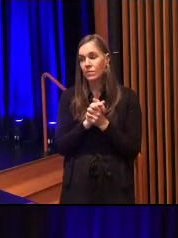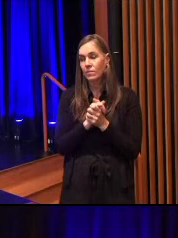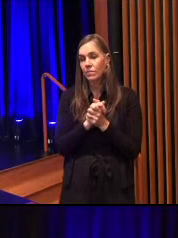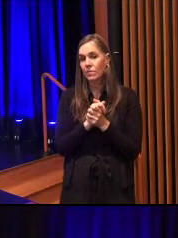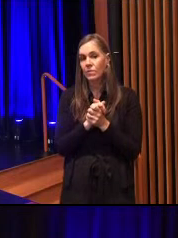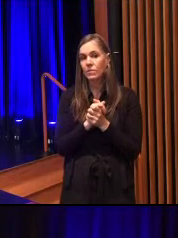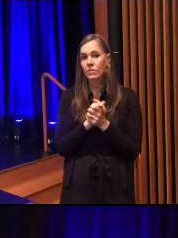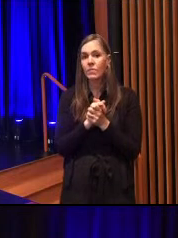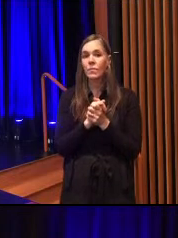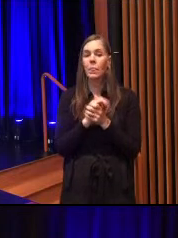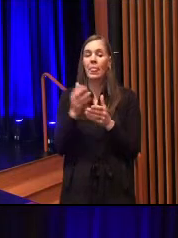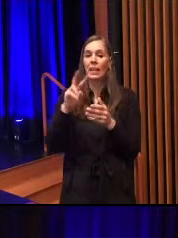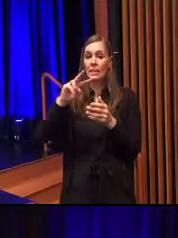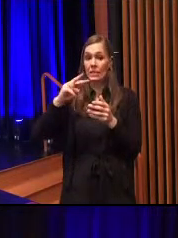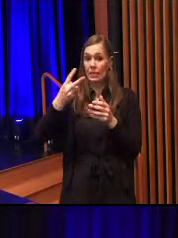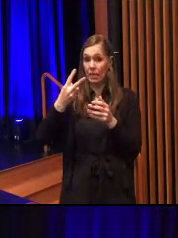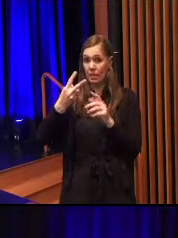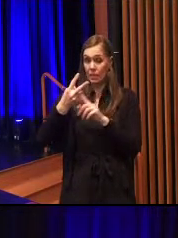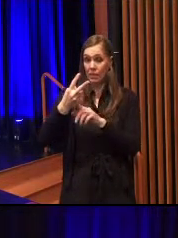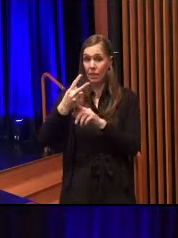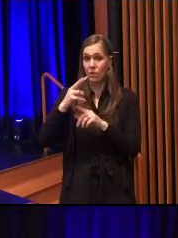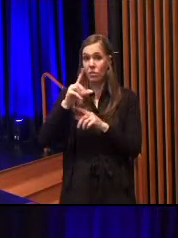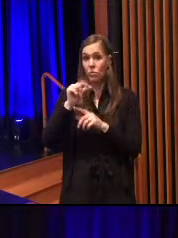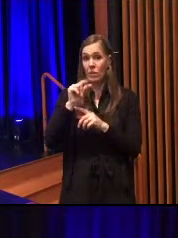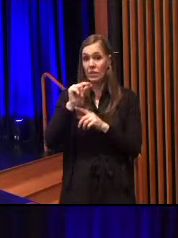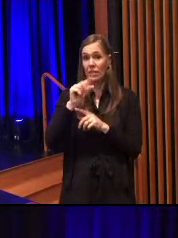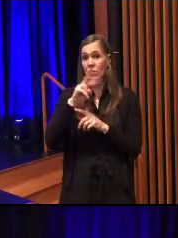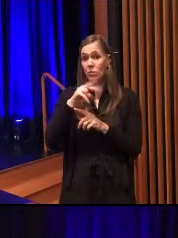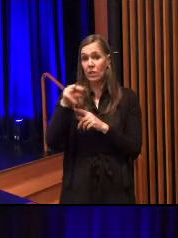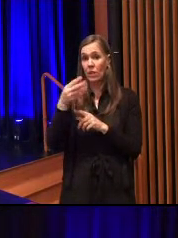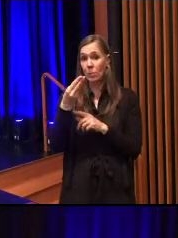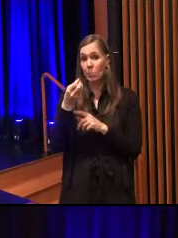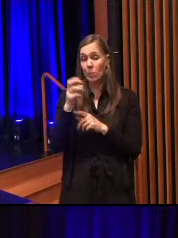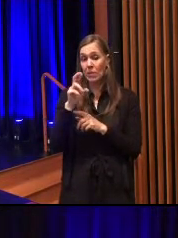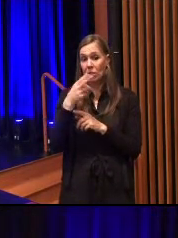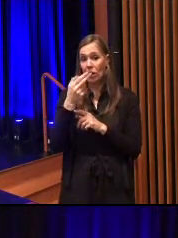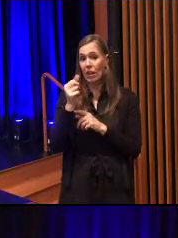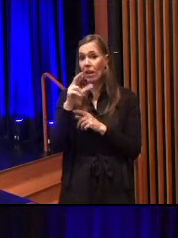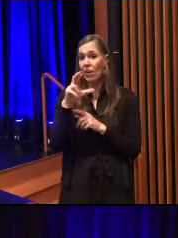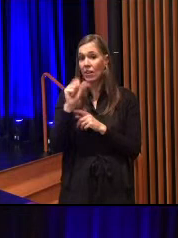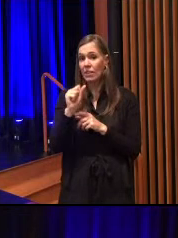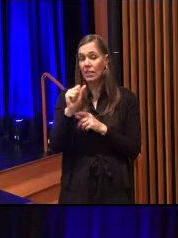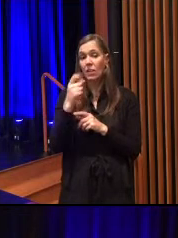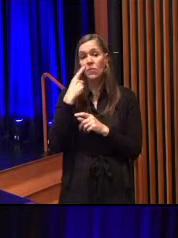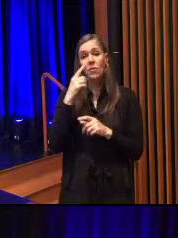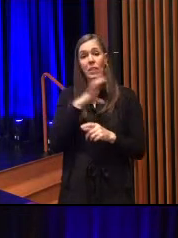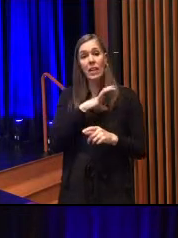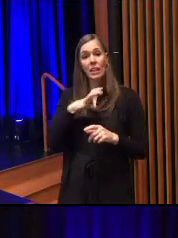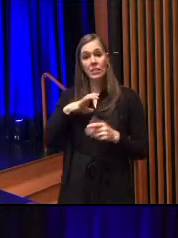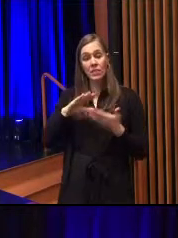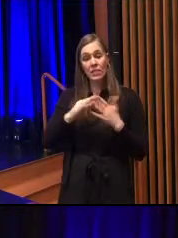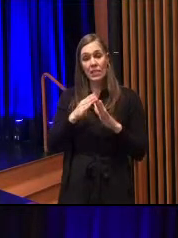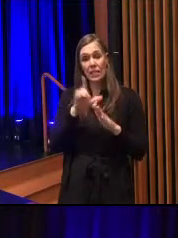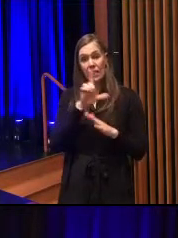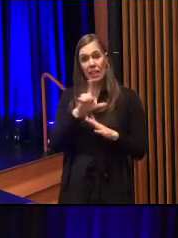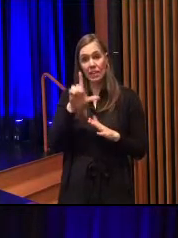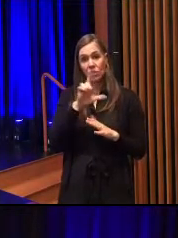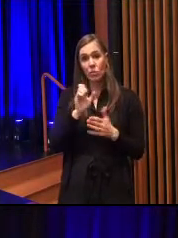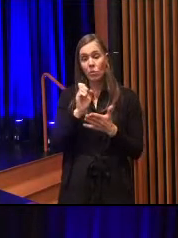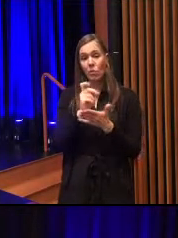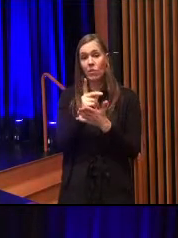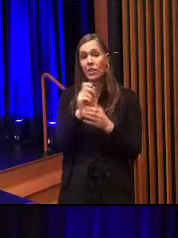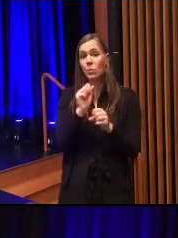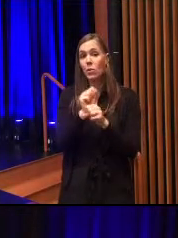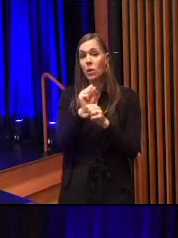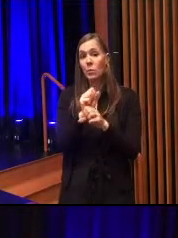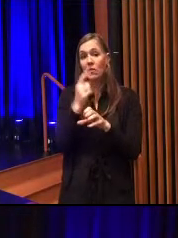Administration resolution number two, 2022. Mr. Harris. A resolution of the council of the city of Lancaster approving the appointment of